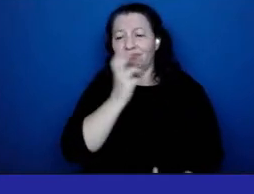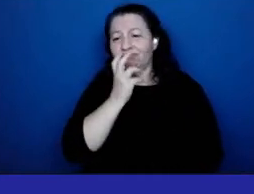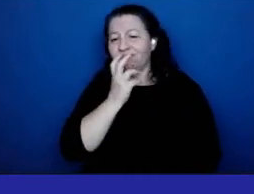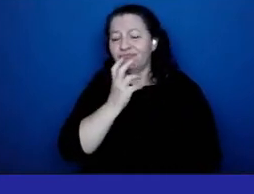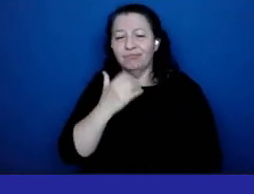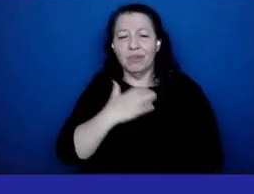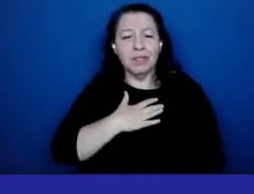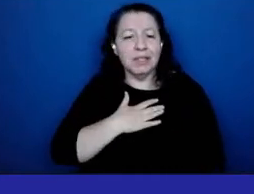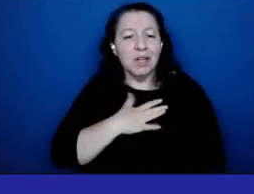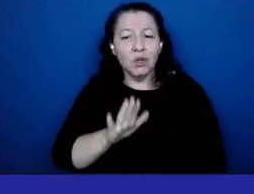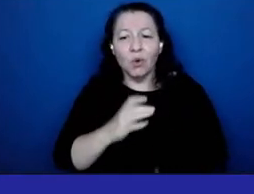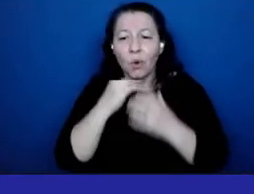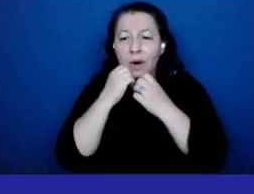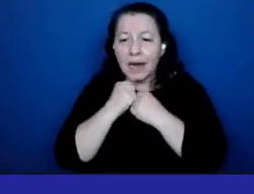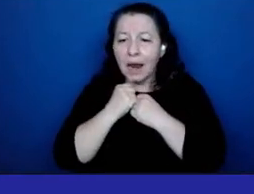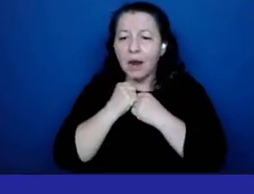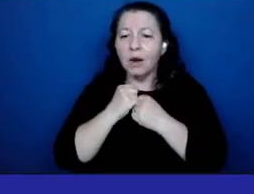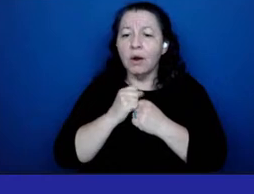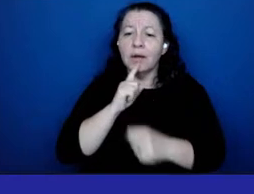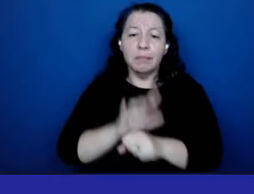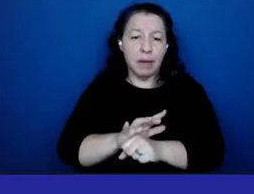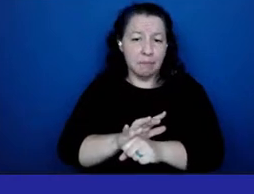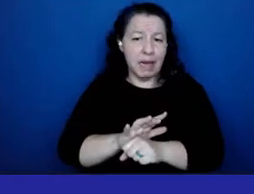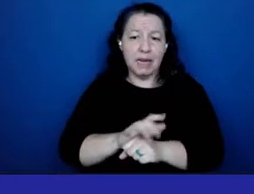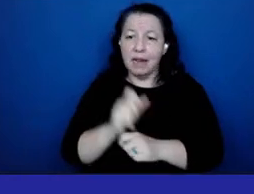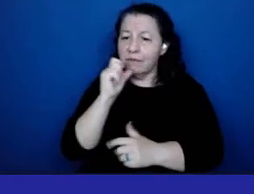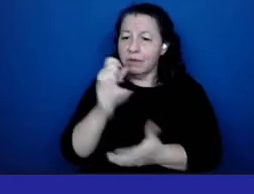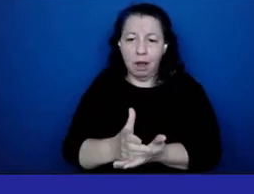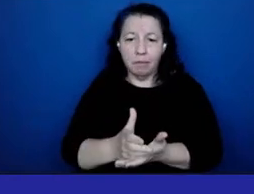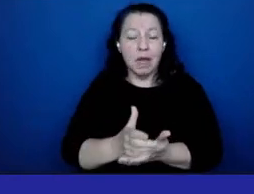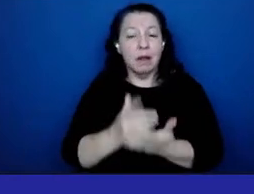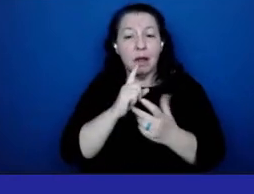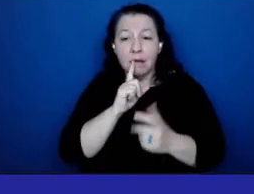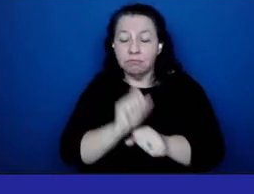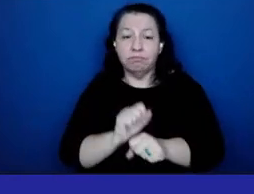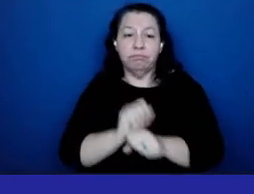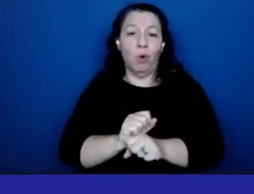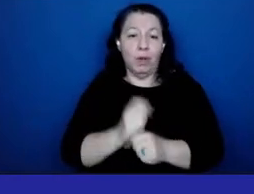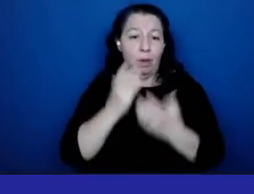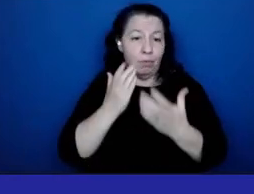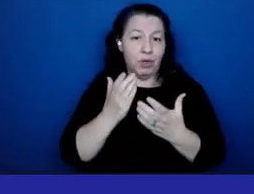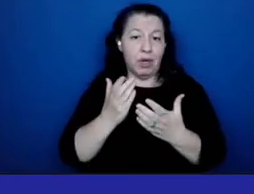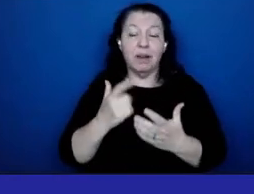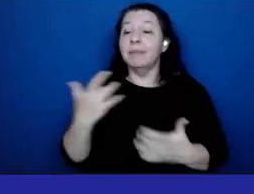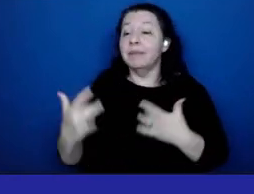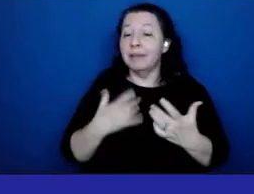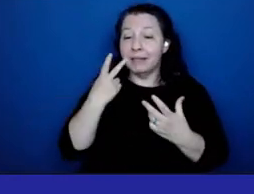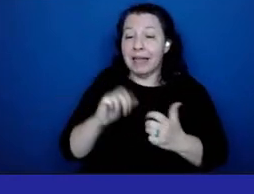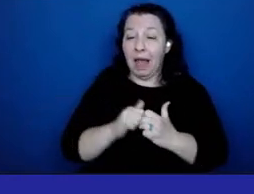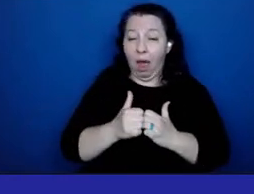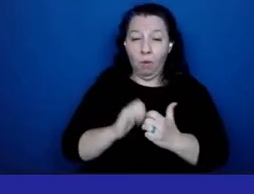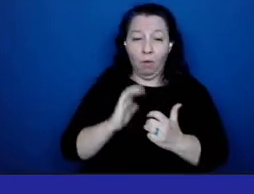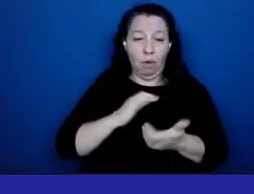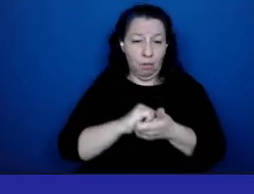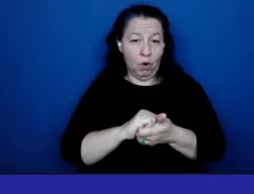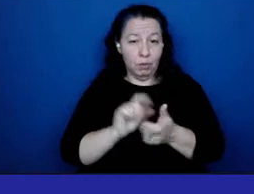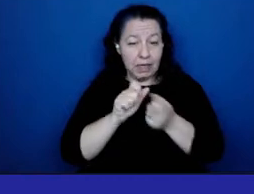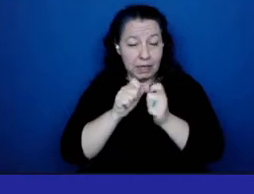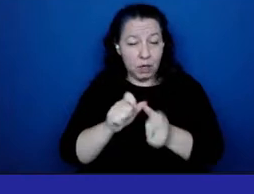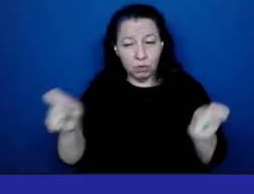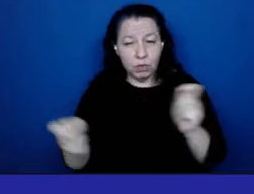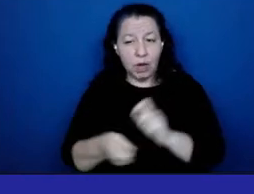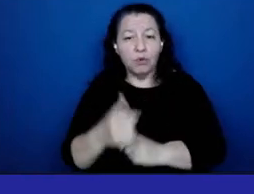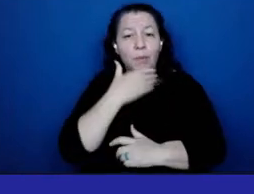unwavering and are deeply appreciated i'm eager to see how our partnership will continue to evolve to best serve our diverse